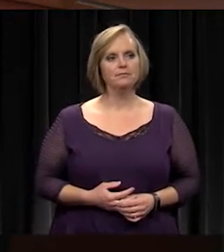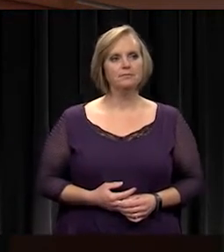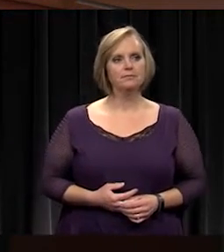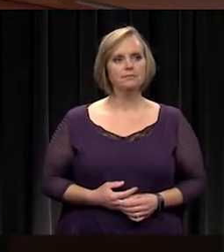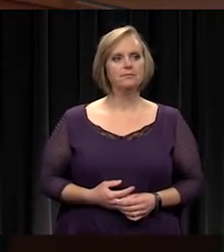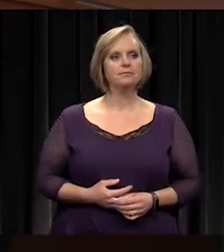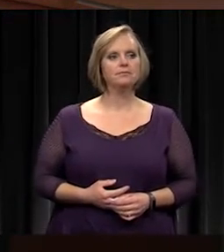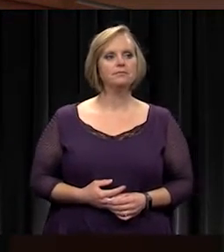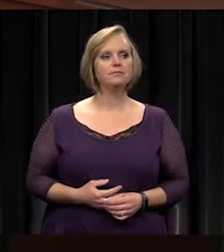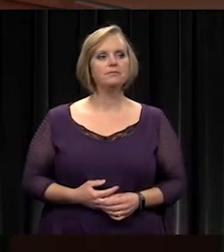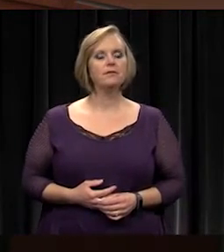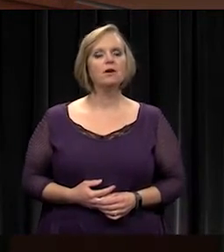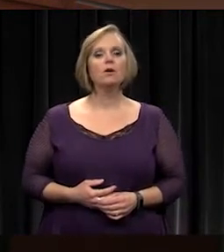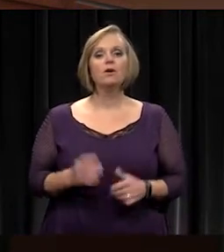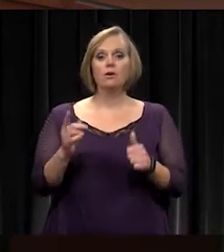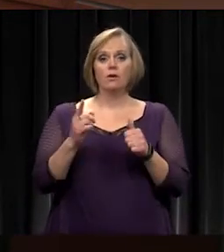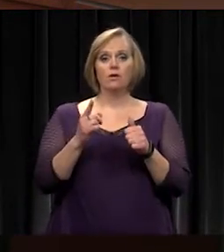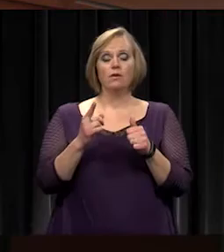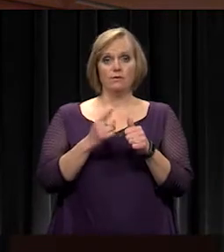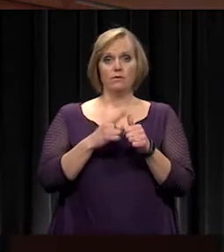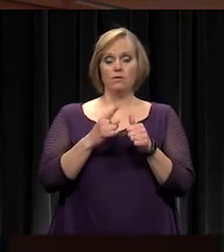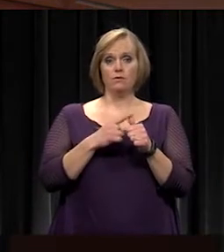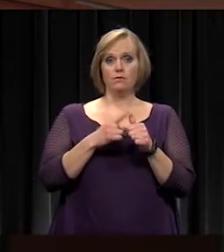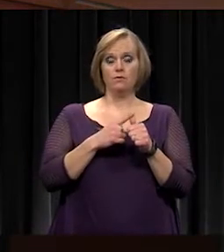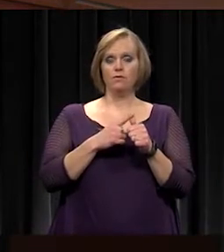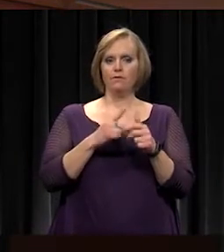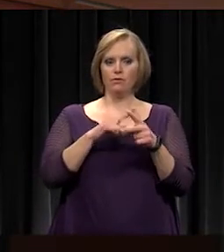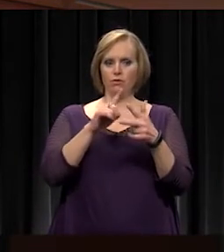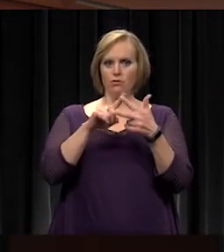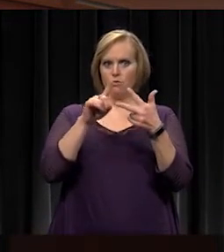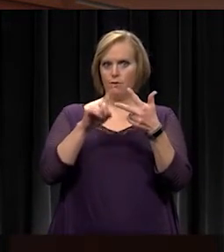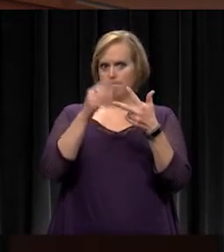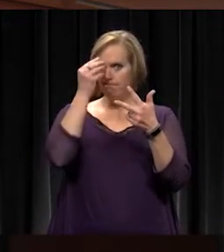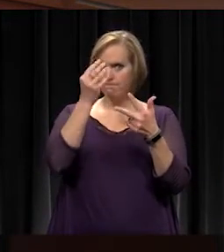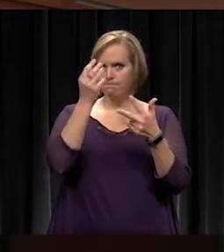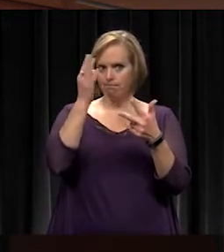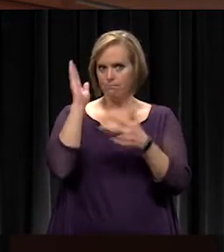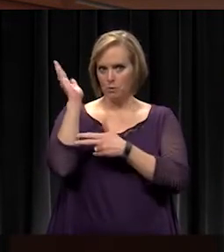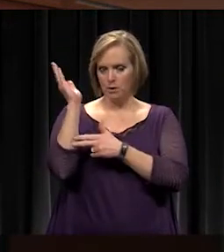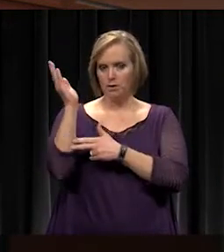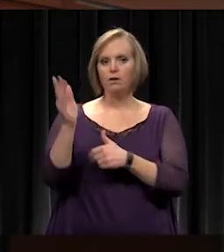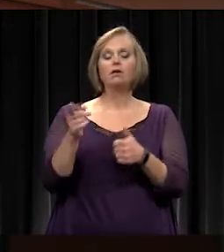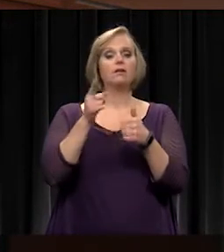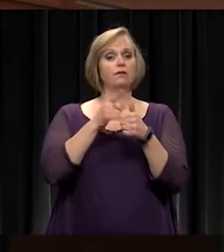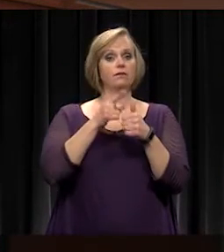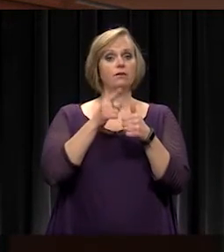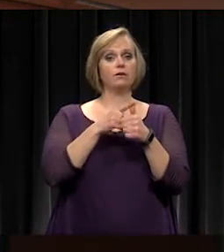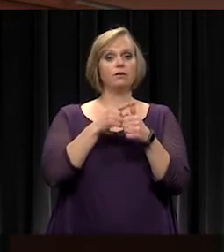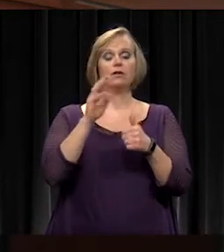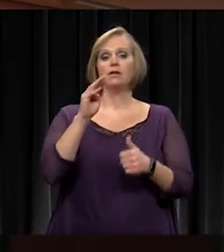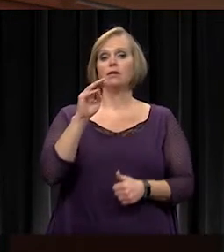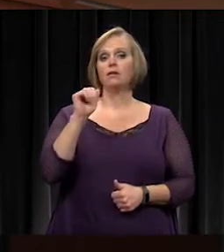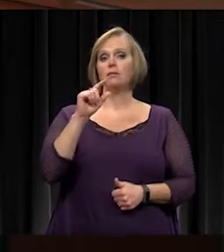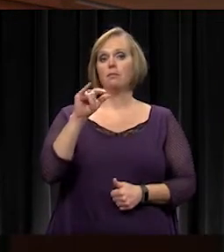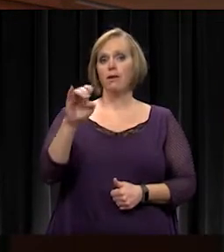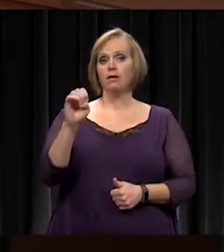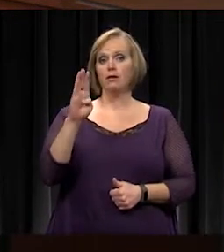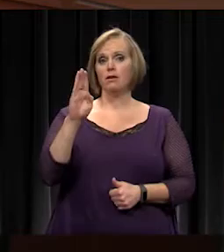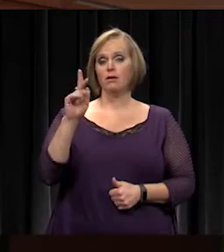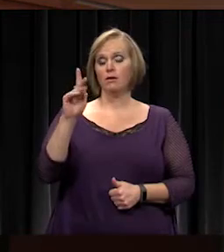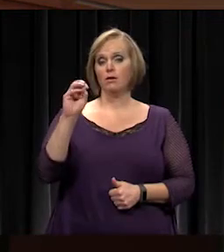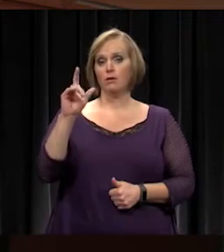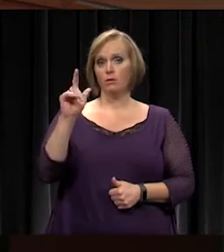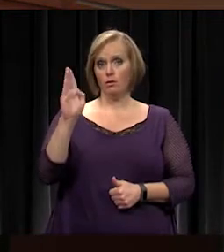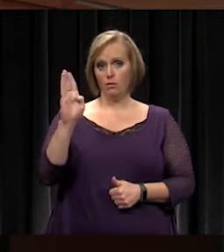All right. Well, we're going to start off. We've got three different informational presentations, and the first one, we're going to start off with Maggie Cole, and she's going